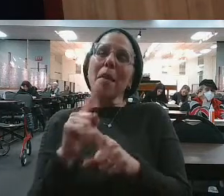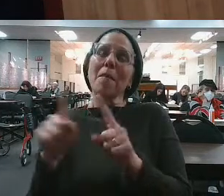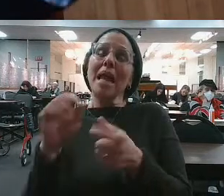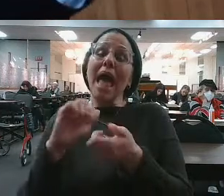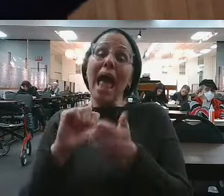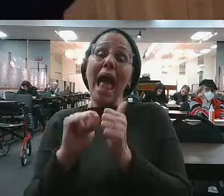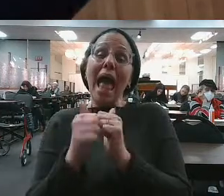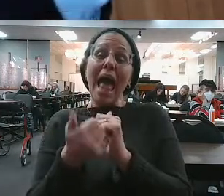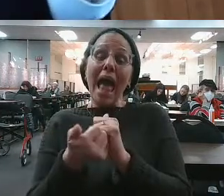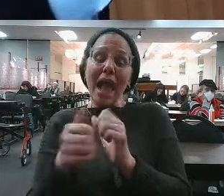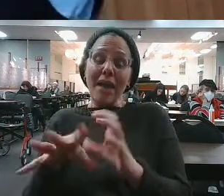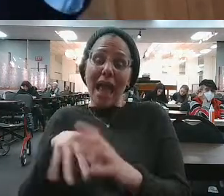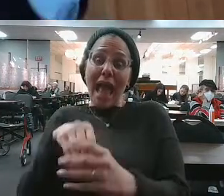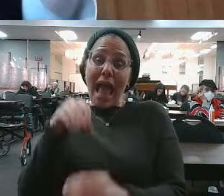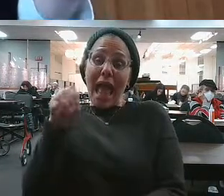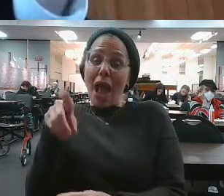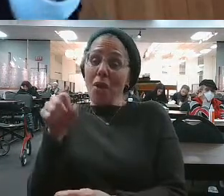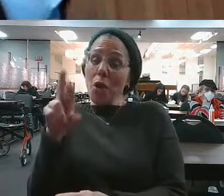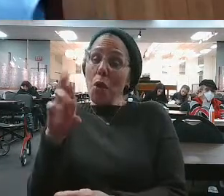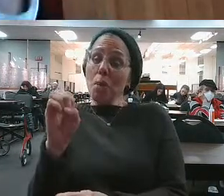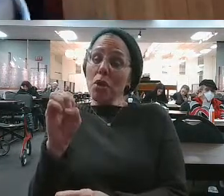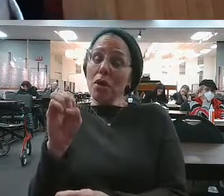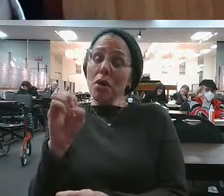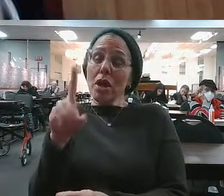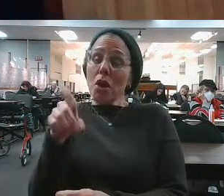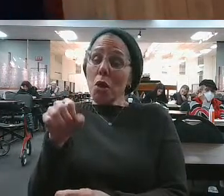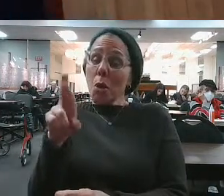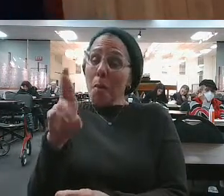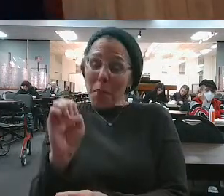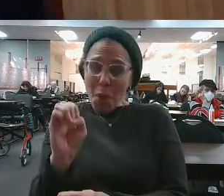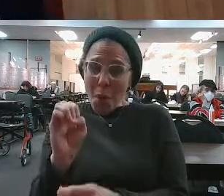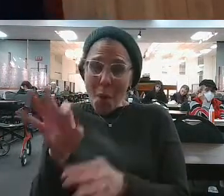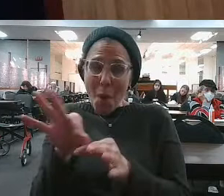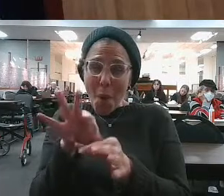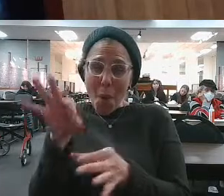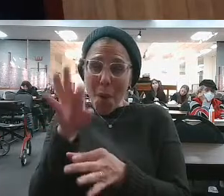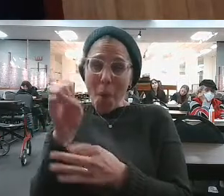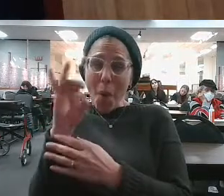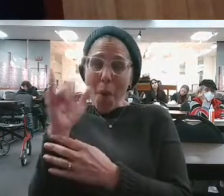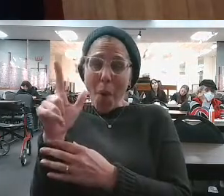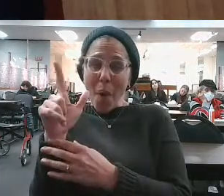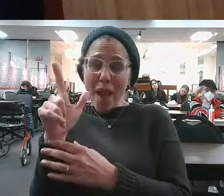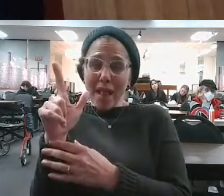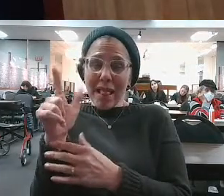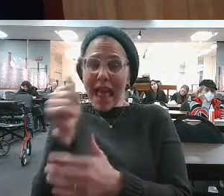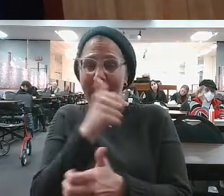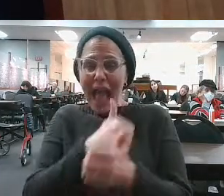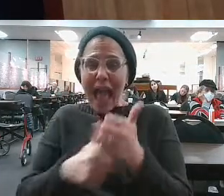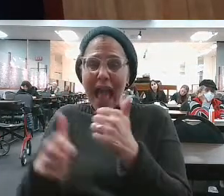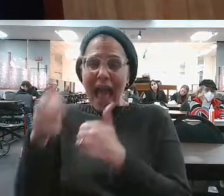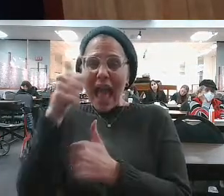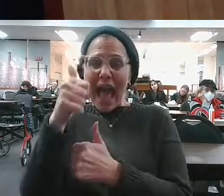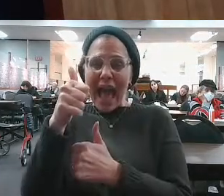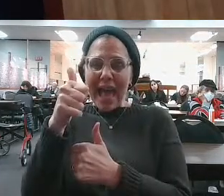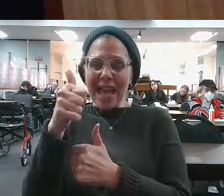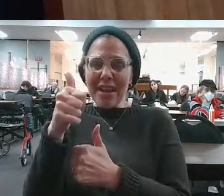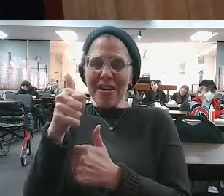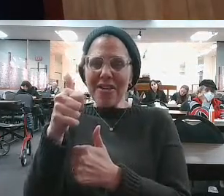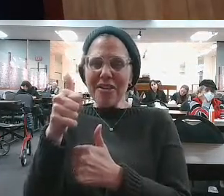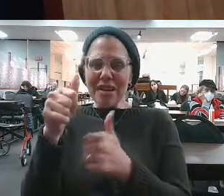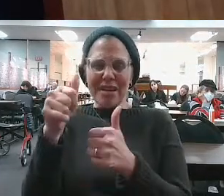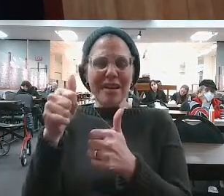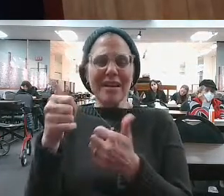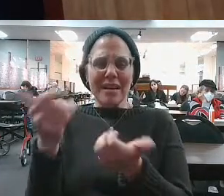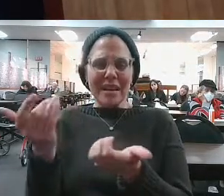The only way you get the oil, which, by the way, is a higher form of the pre.